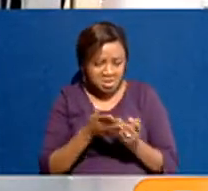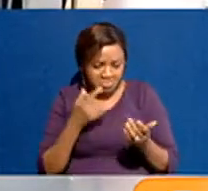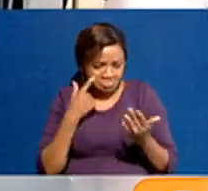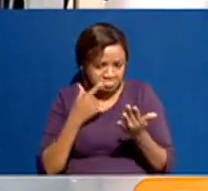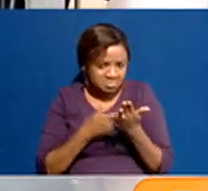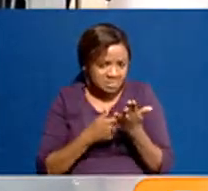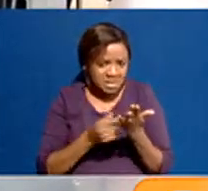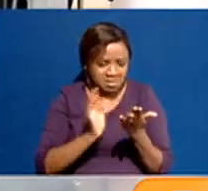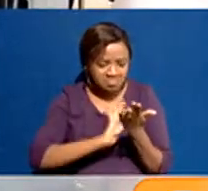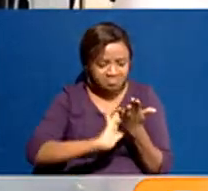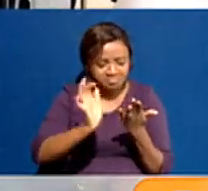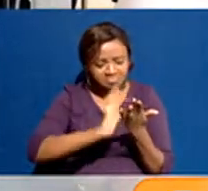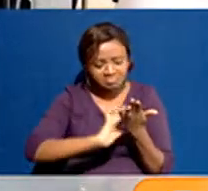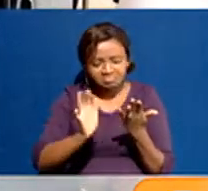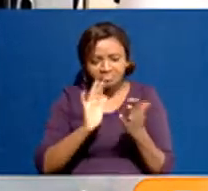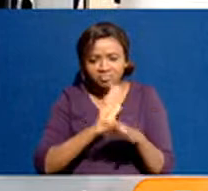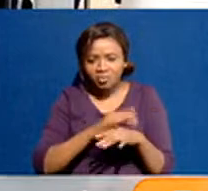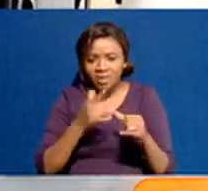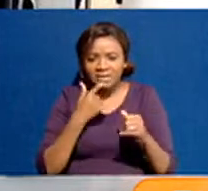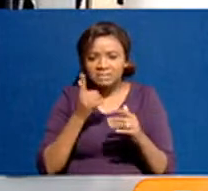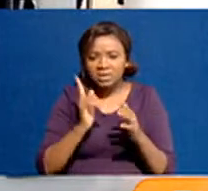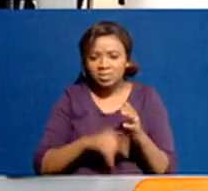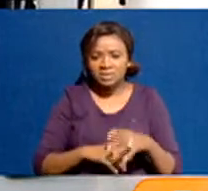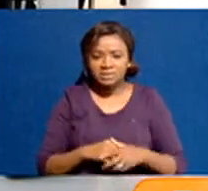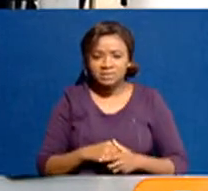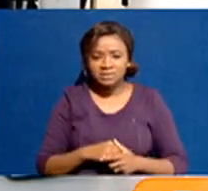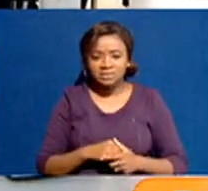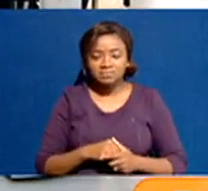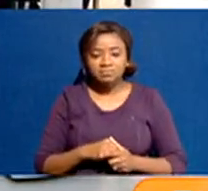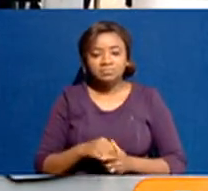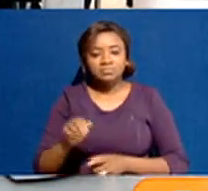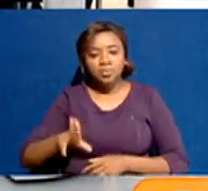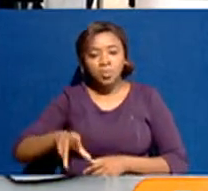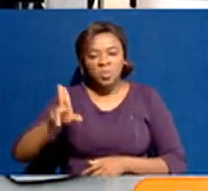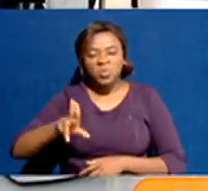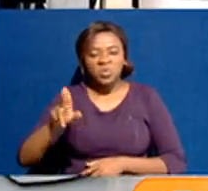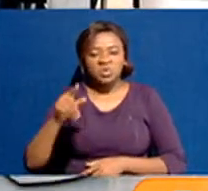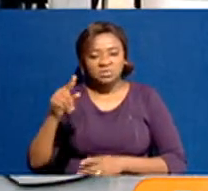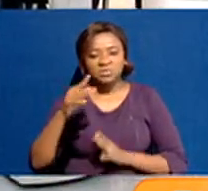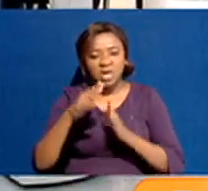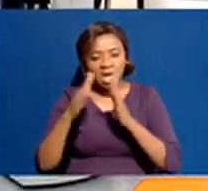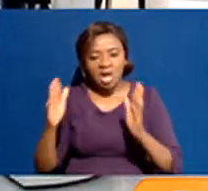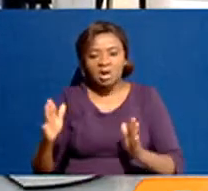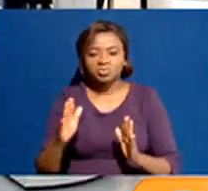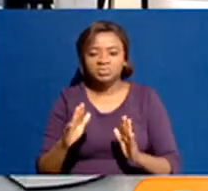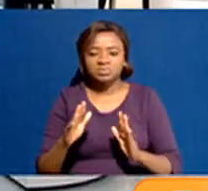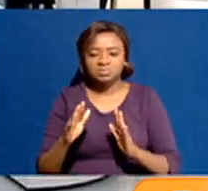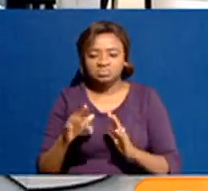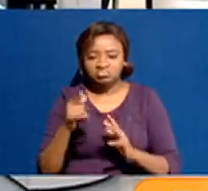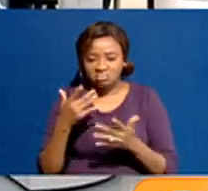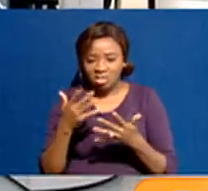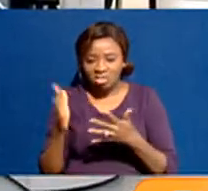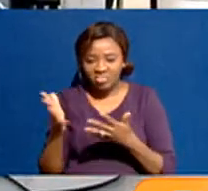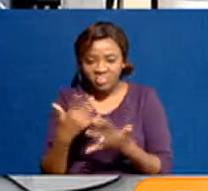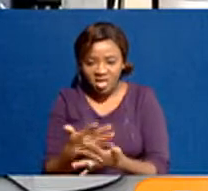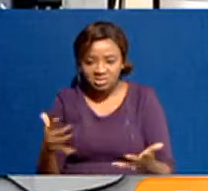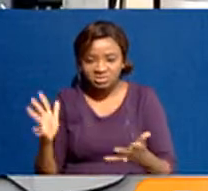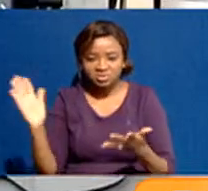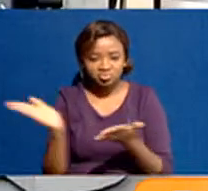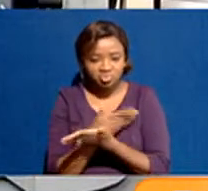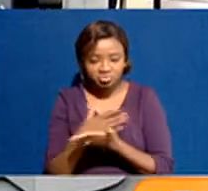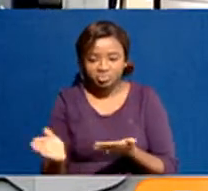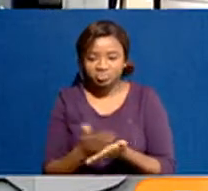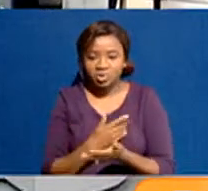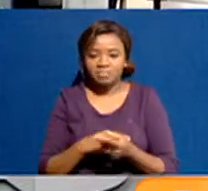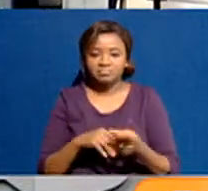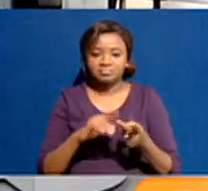in people's homes is the home of a, the property of a former president was invaded. The business of, you know, opposition leader